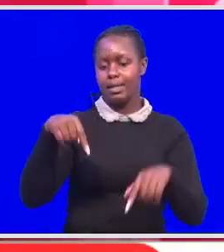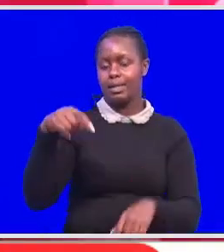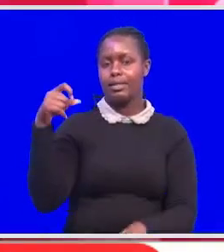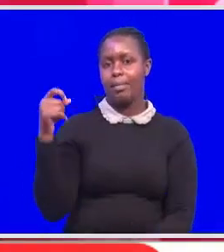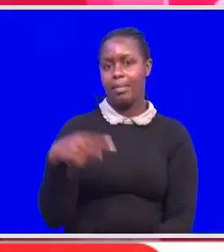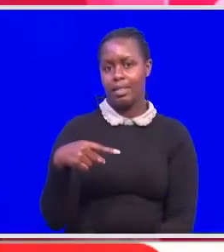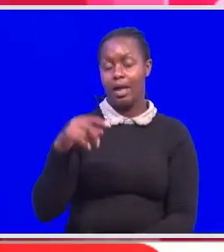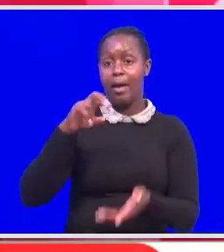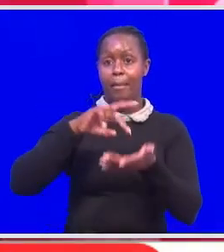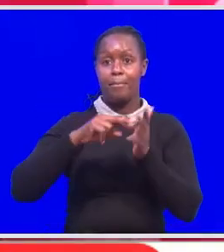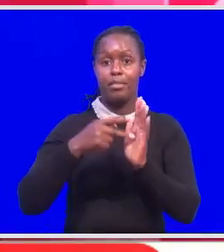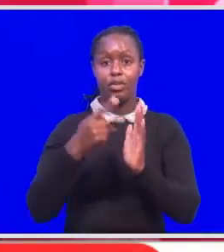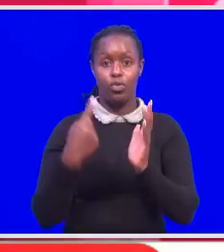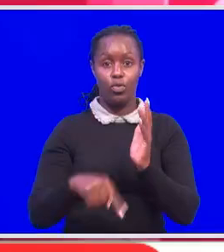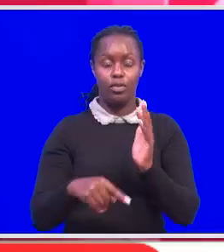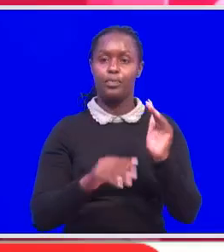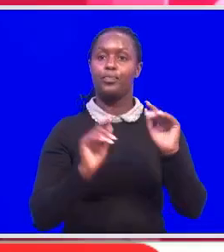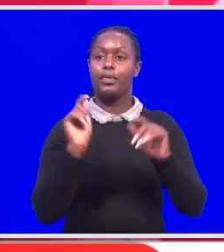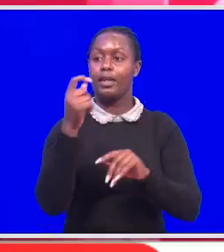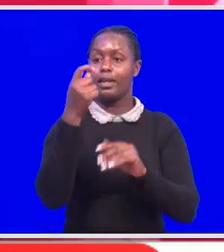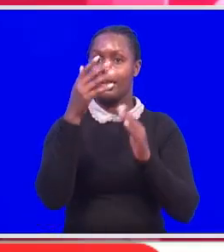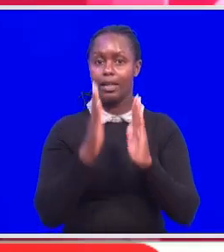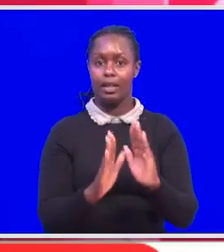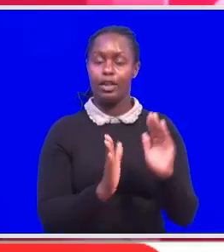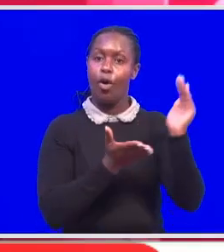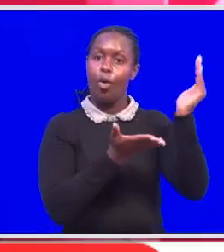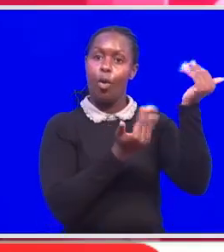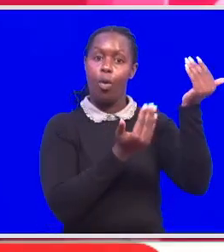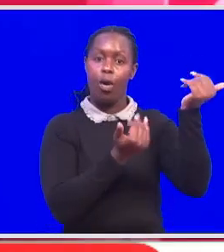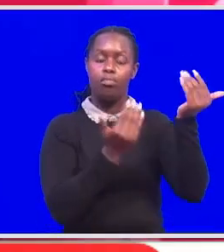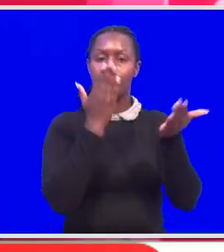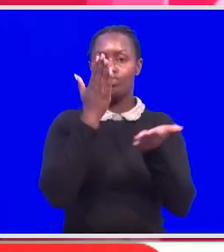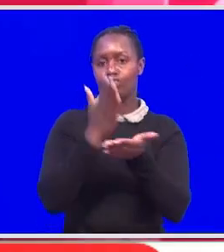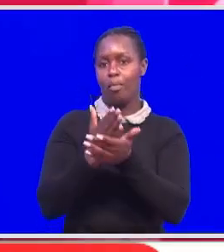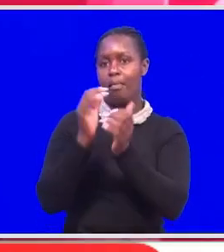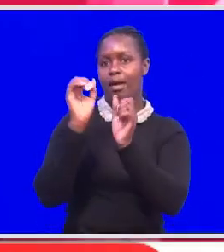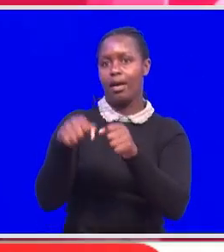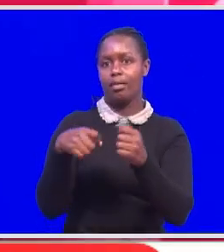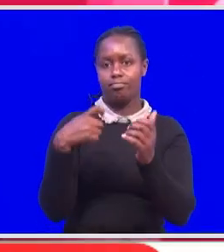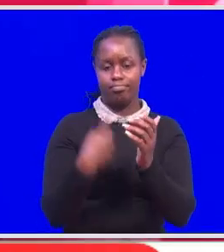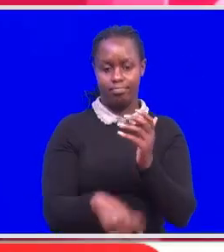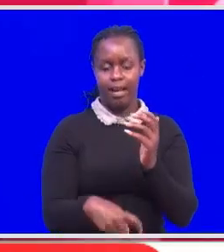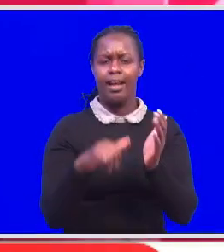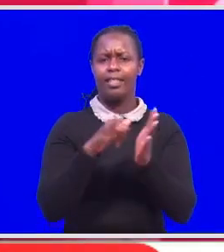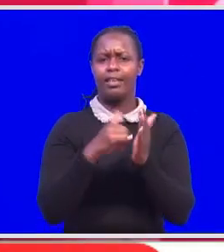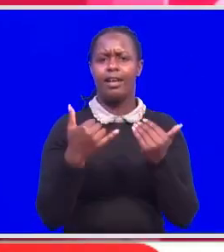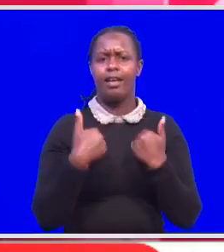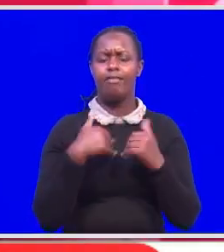This means that Kenyans hope for a stop to the levy that has caused an uproar.